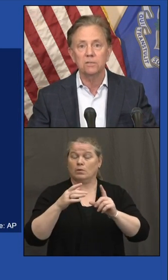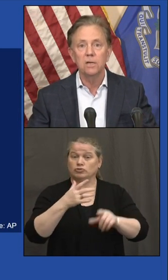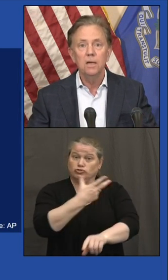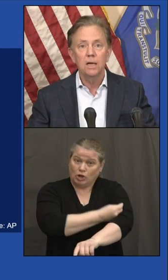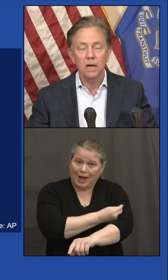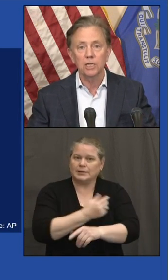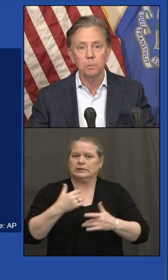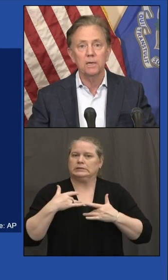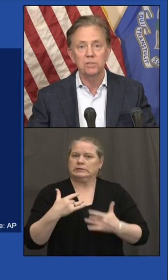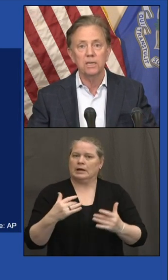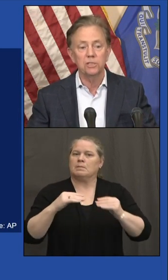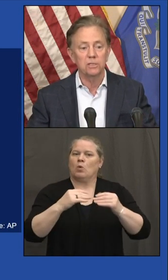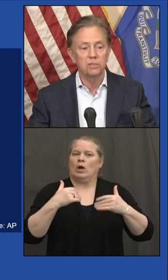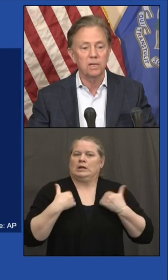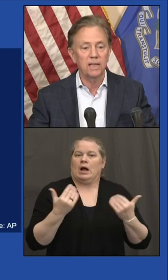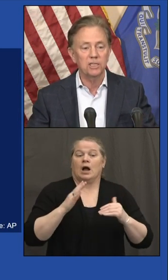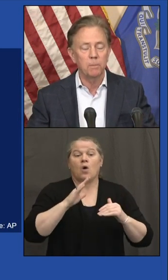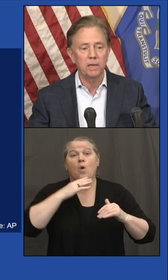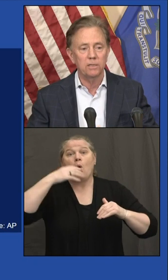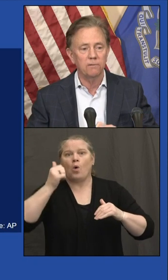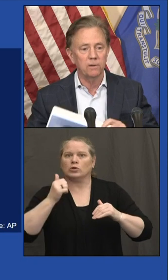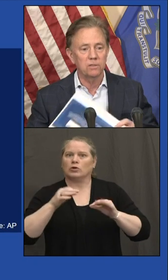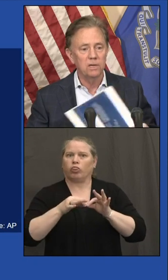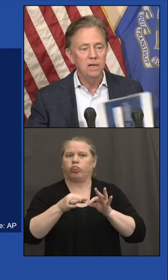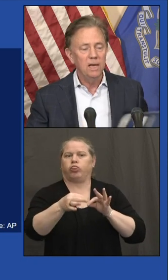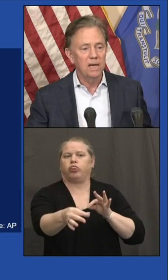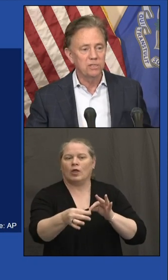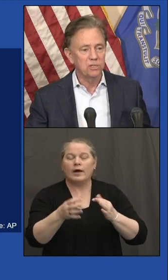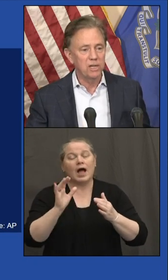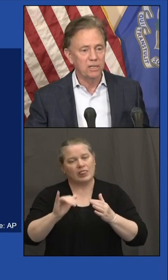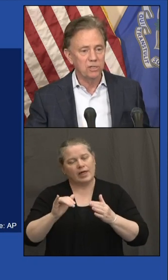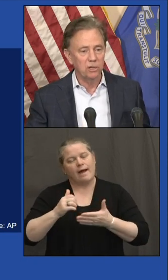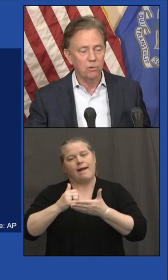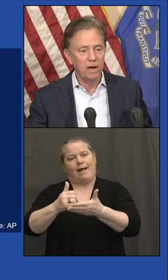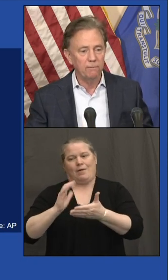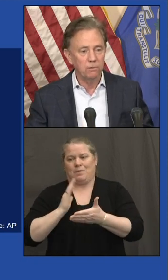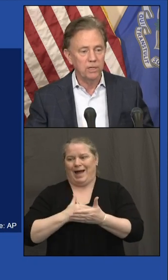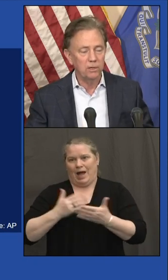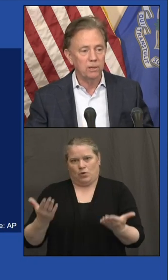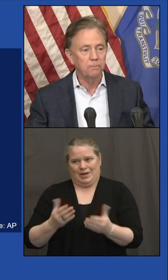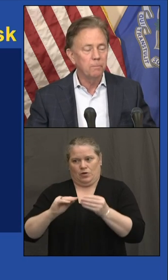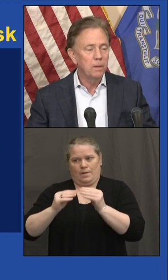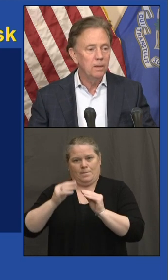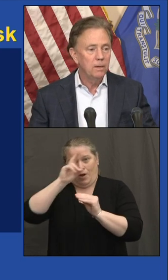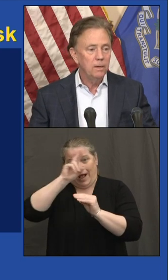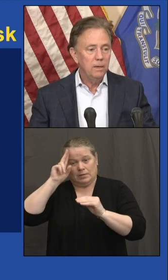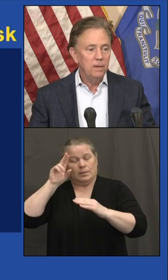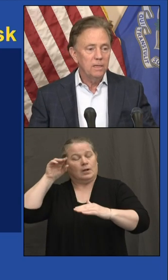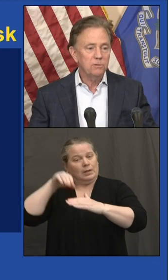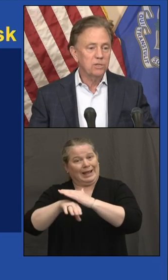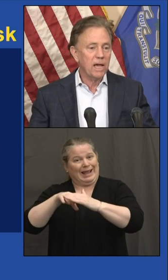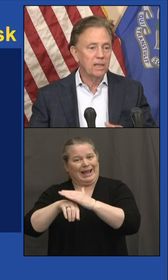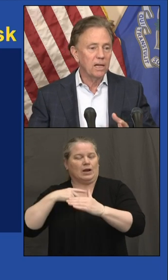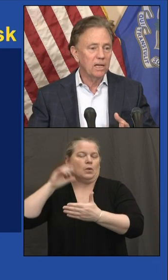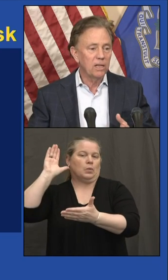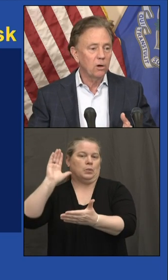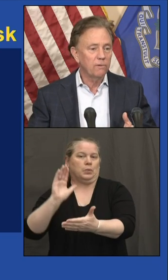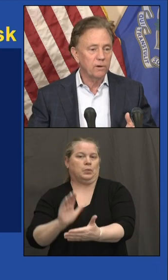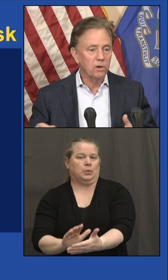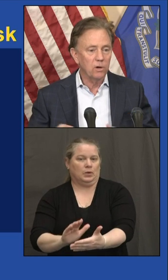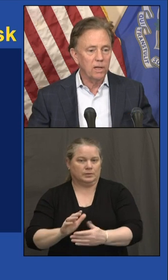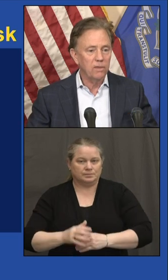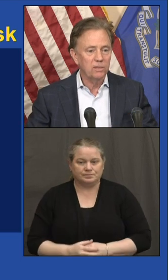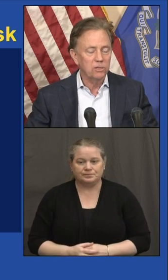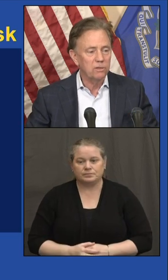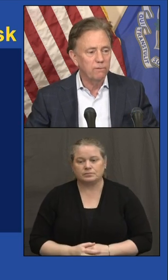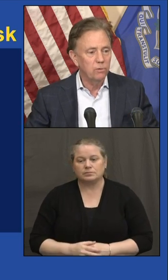fatalities and hospitalizations, and that's made a difference, as this next graph will tell you. This was a headline in the